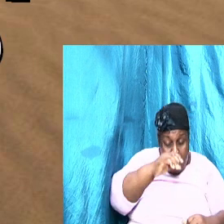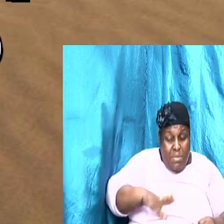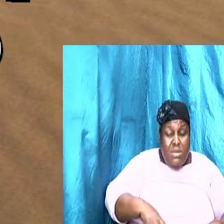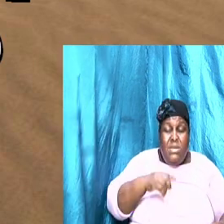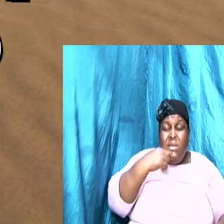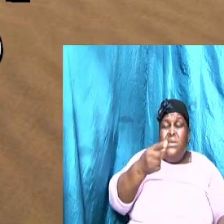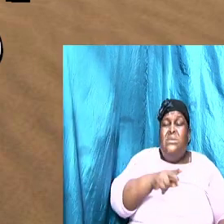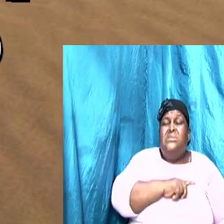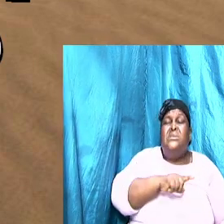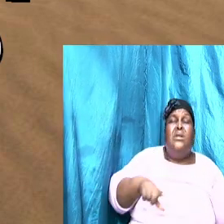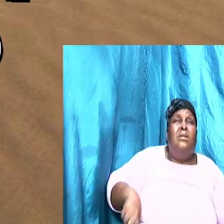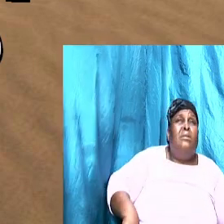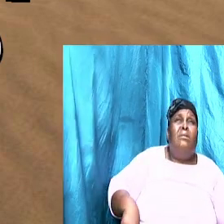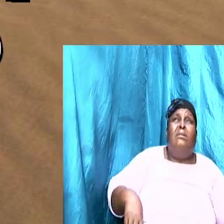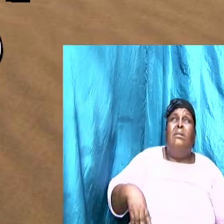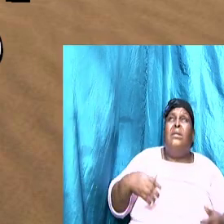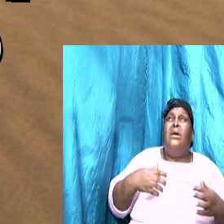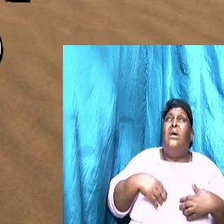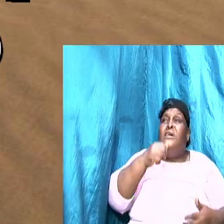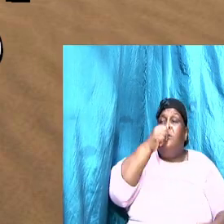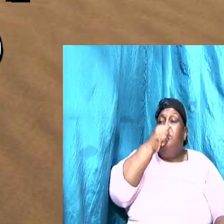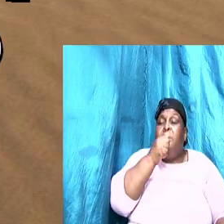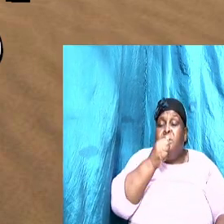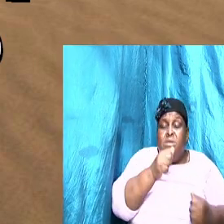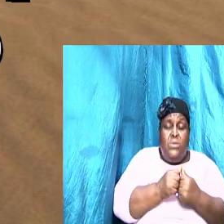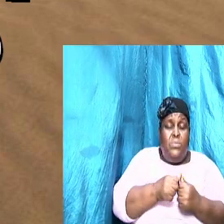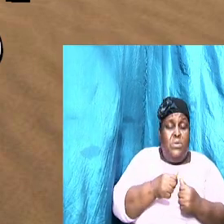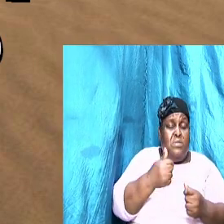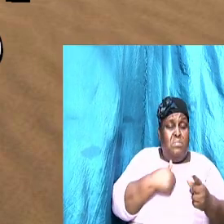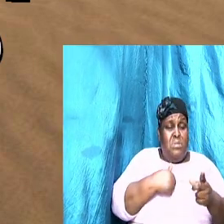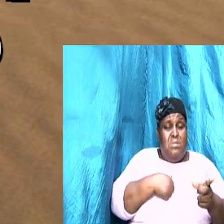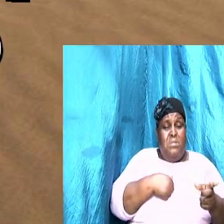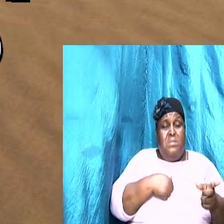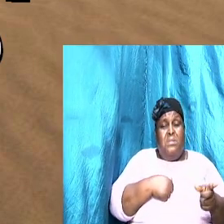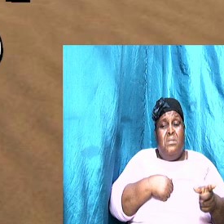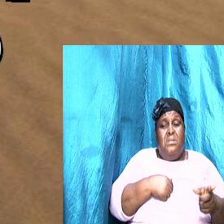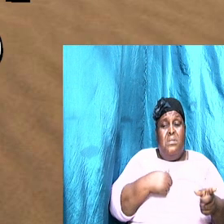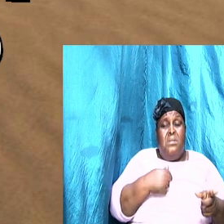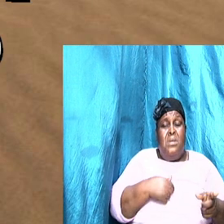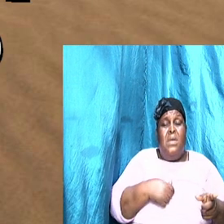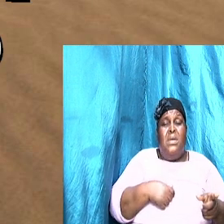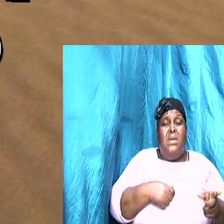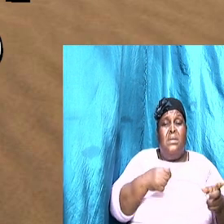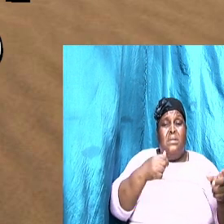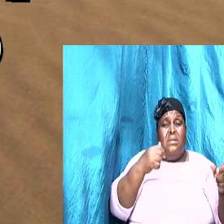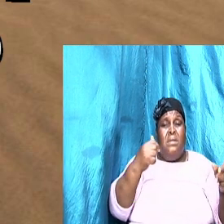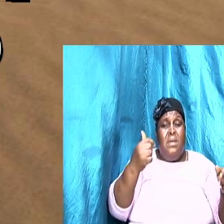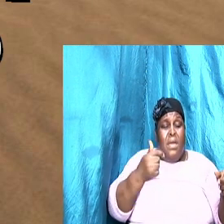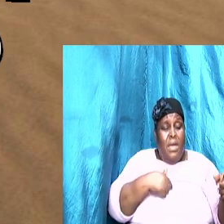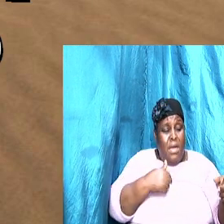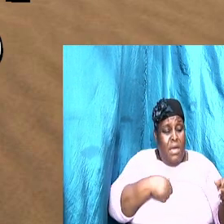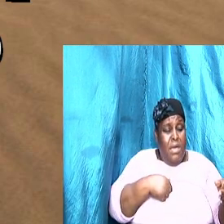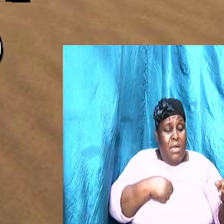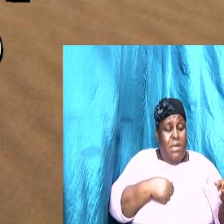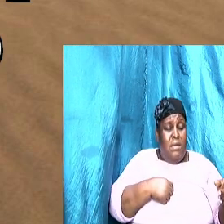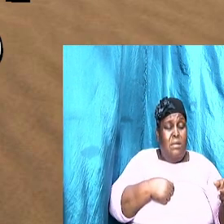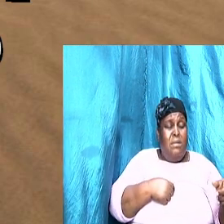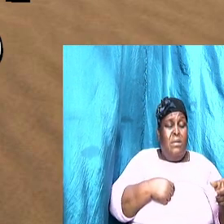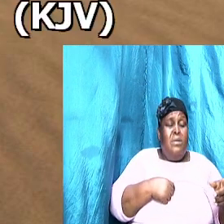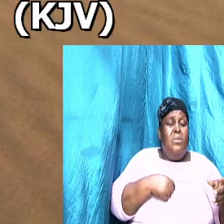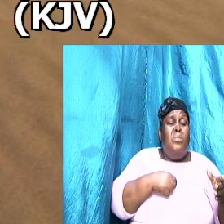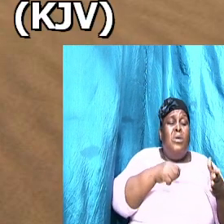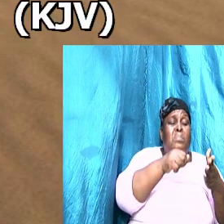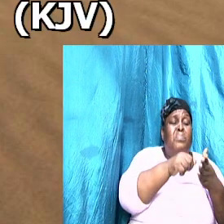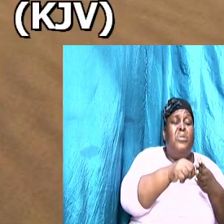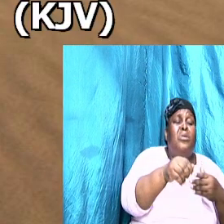have patience with me and I will repay thee all. In other words, he was begging for time. He was going